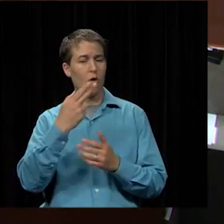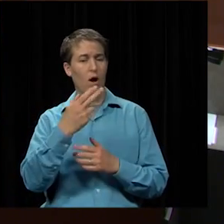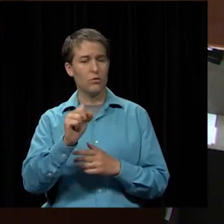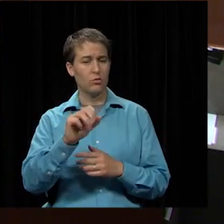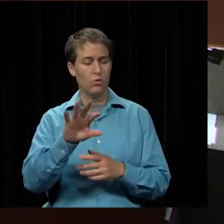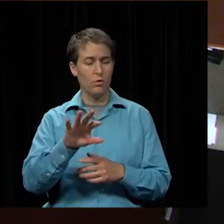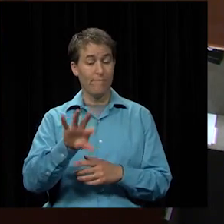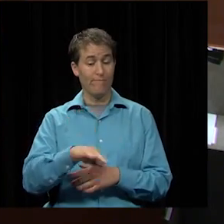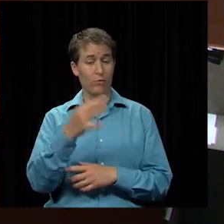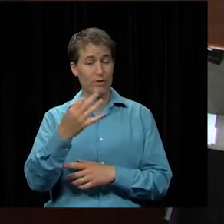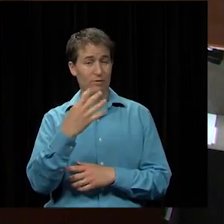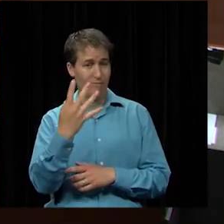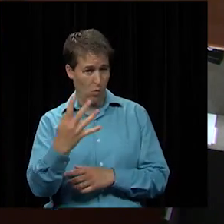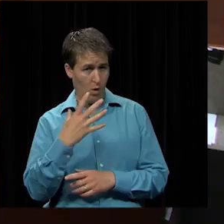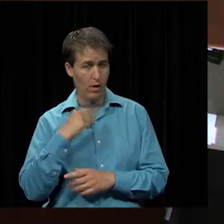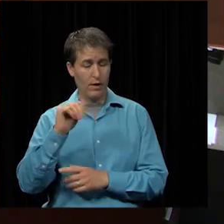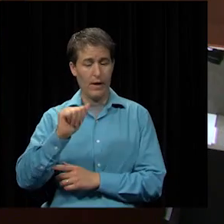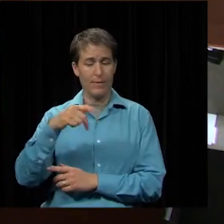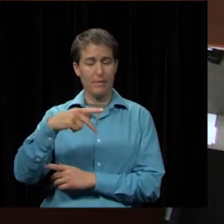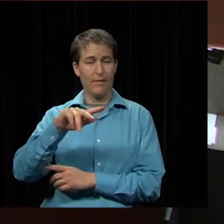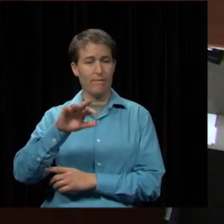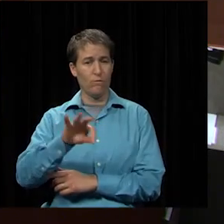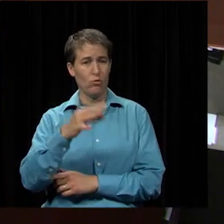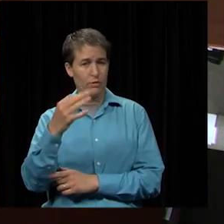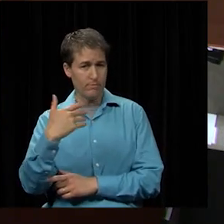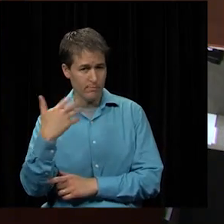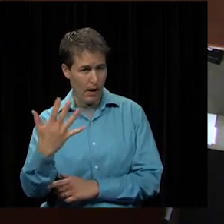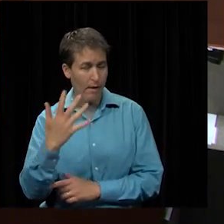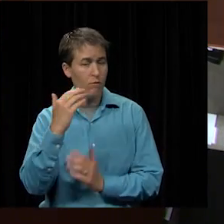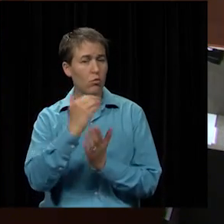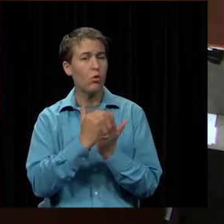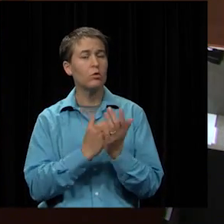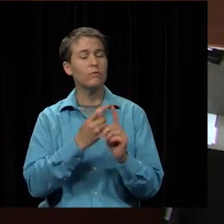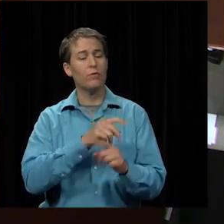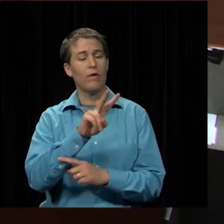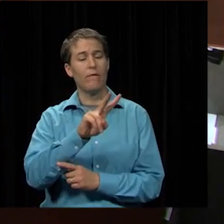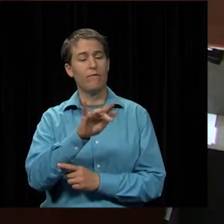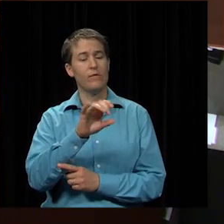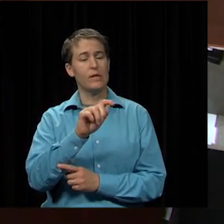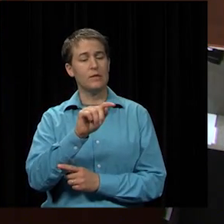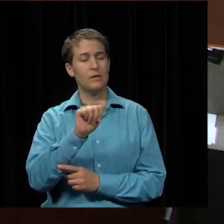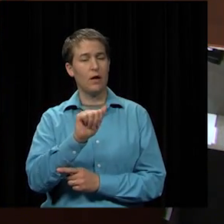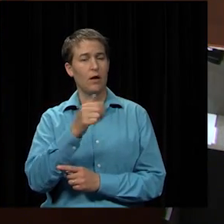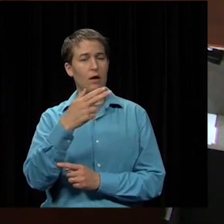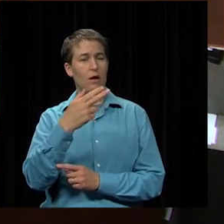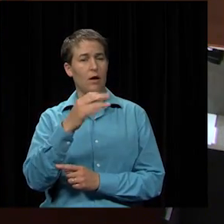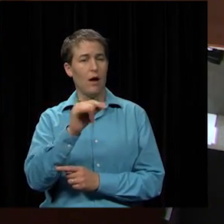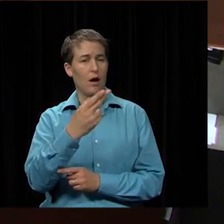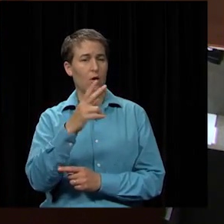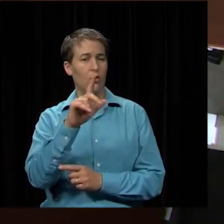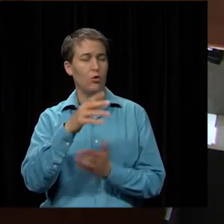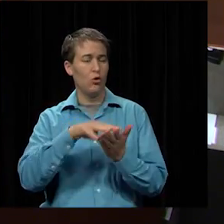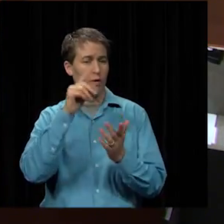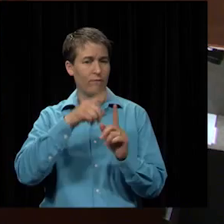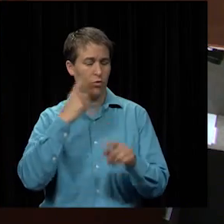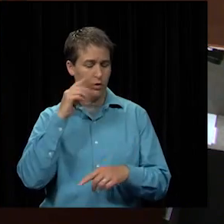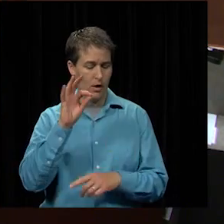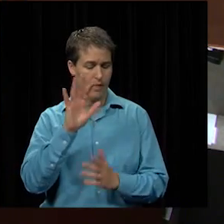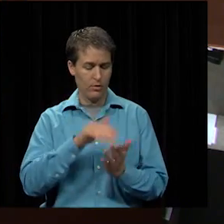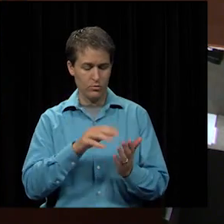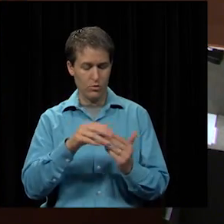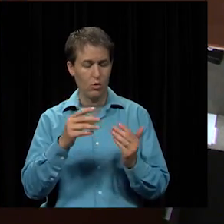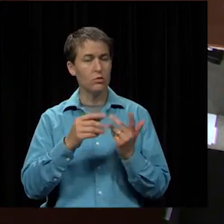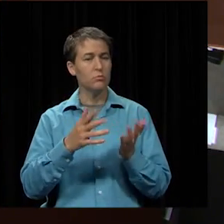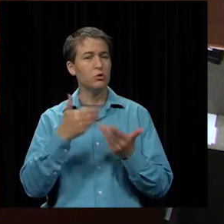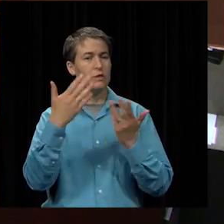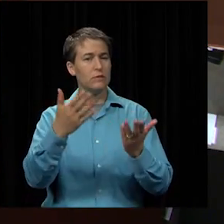four and ap french five courses from vista higher learning for nine thousand dollars is presented second